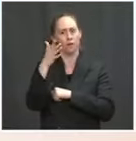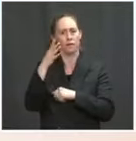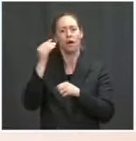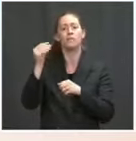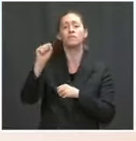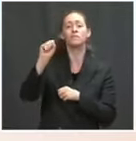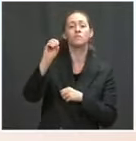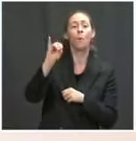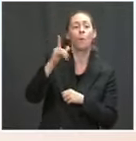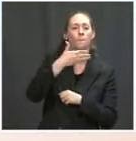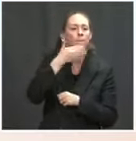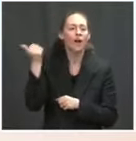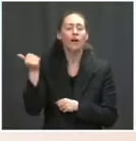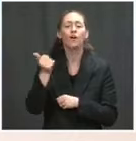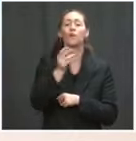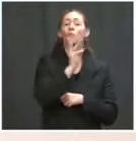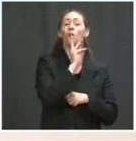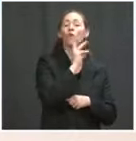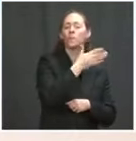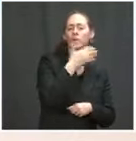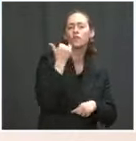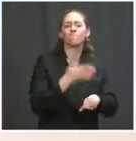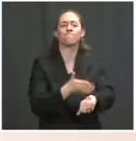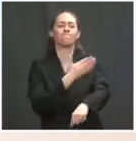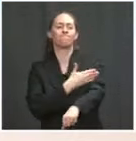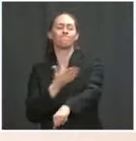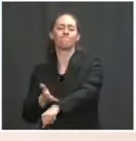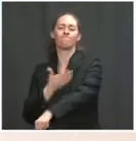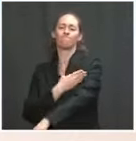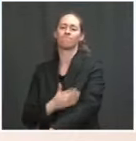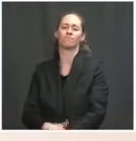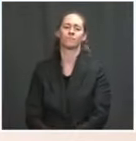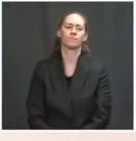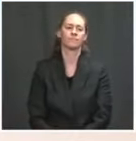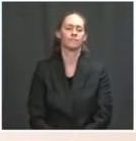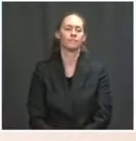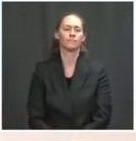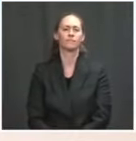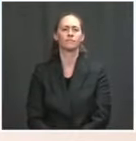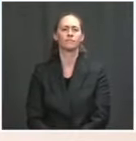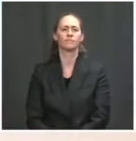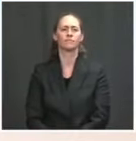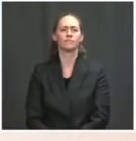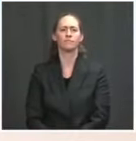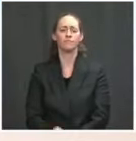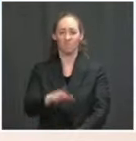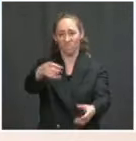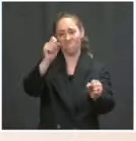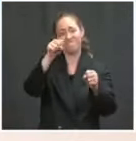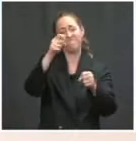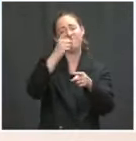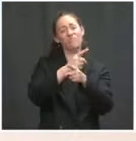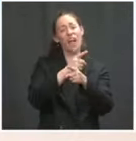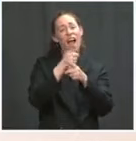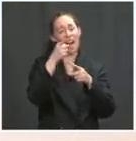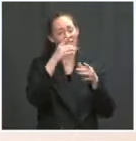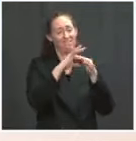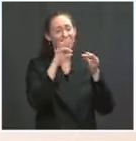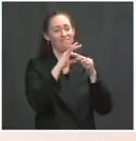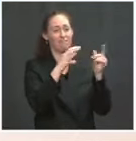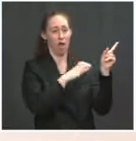approval? A carbon bank? Well, it needs congressional approval in the sense that you have resources in all of these programs that require funding.